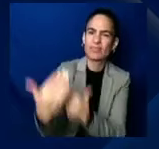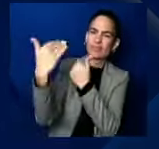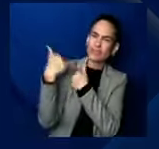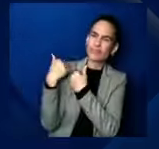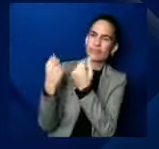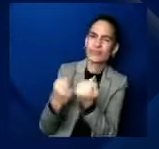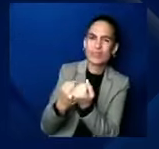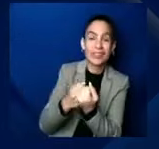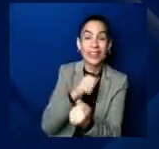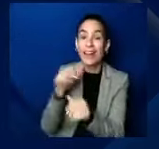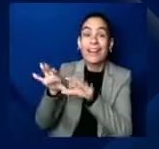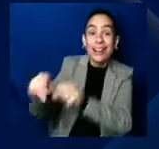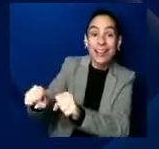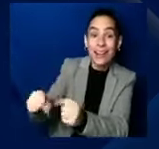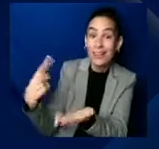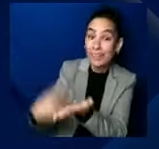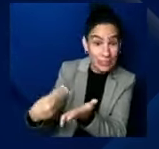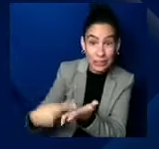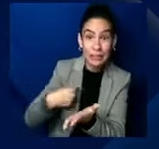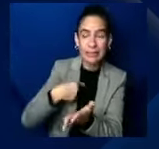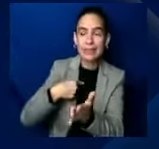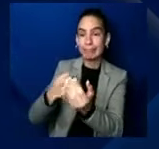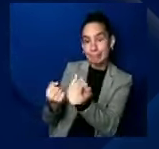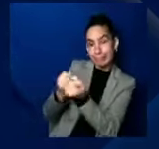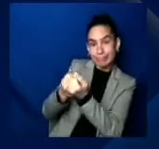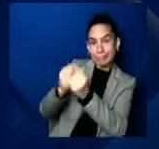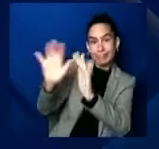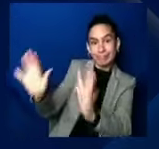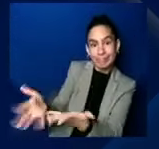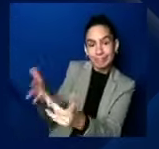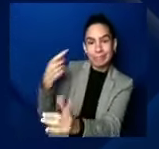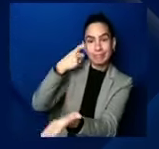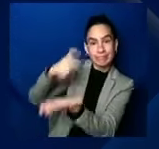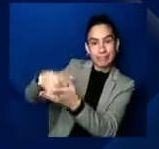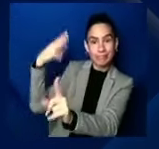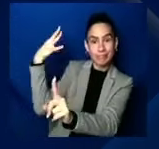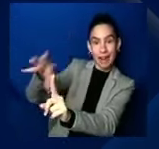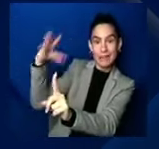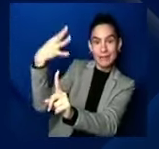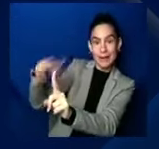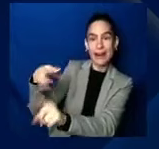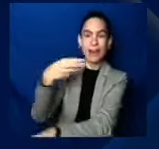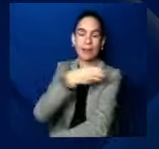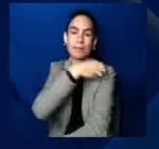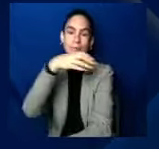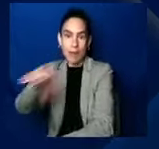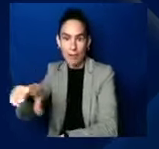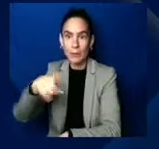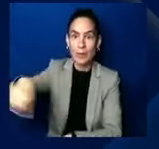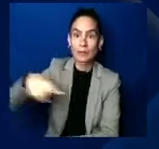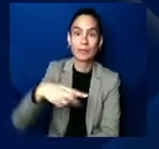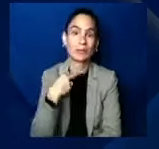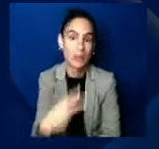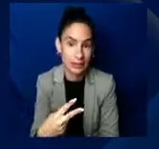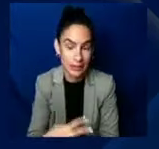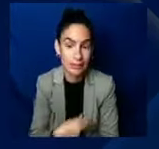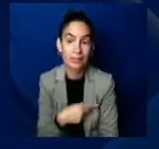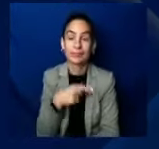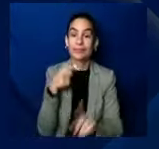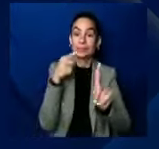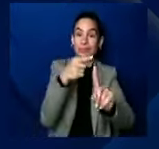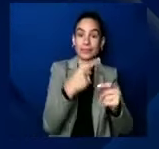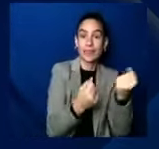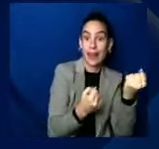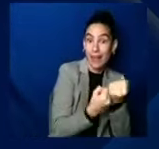can to amplify and empower those voices. So it's advocacy and responsible allyship as men when we show up. Fellas, I sincerely